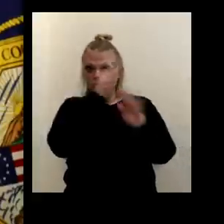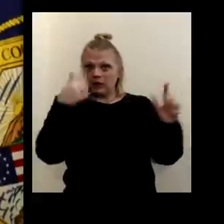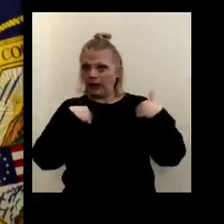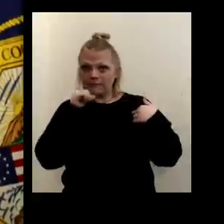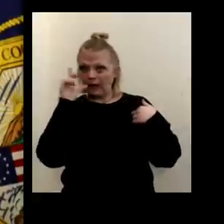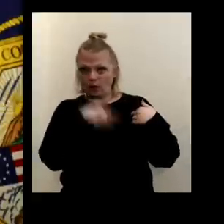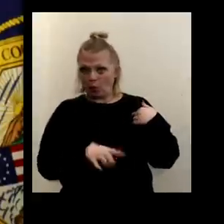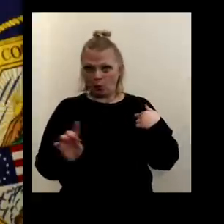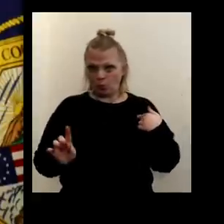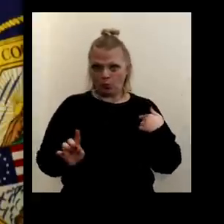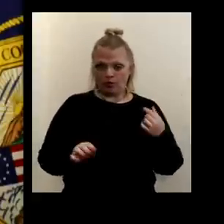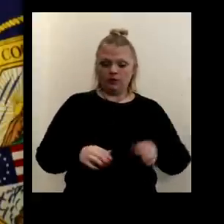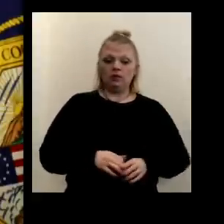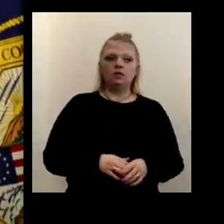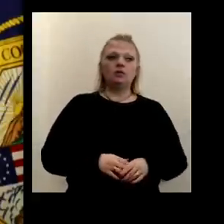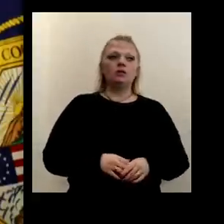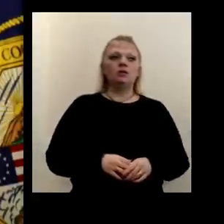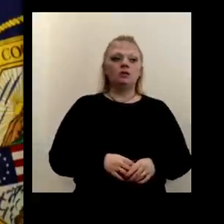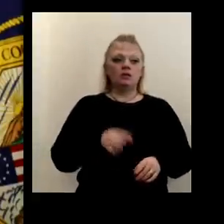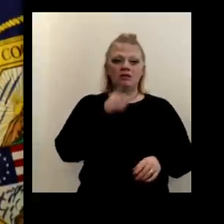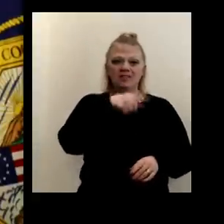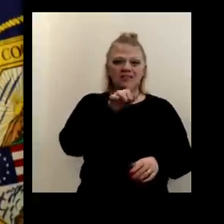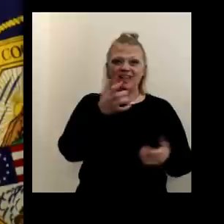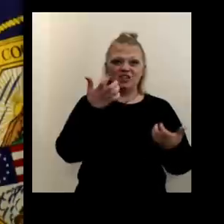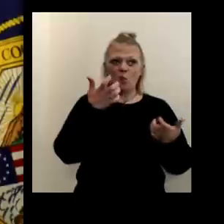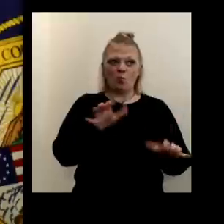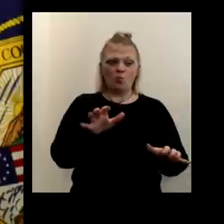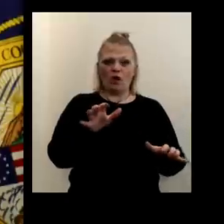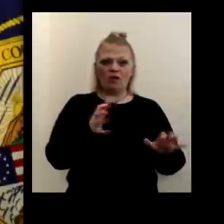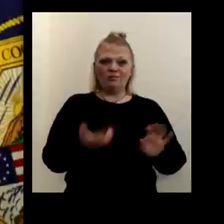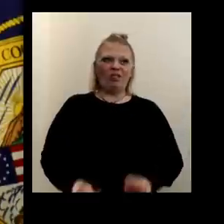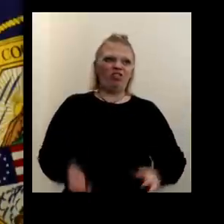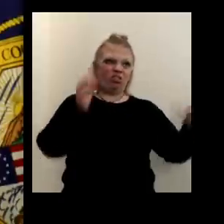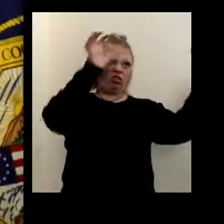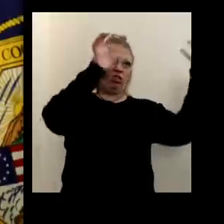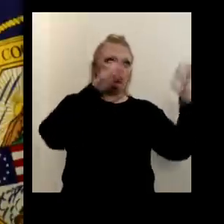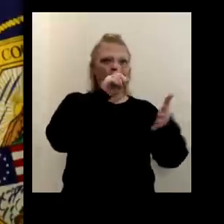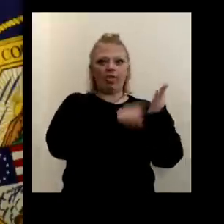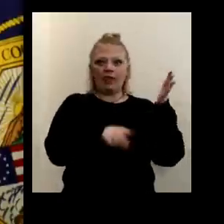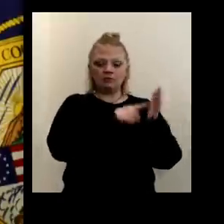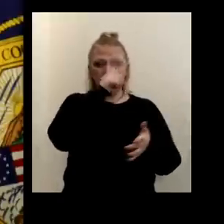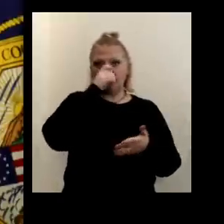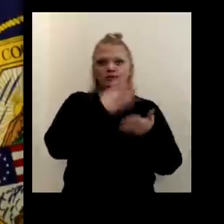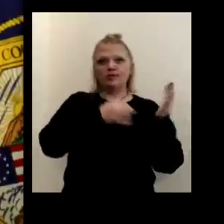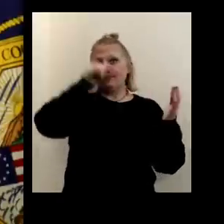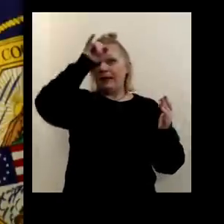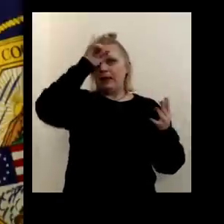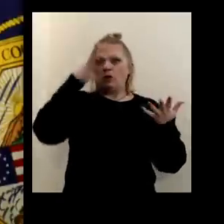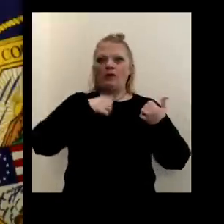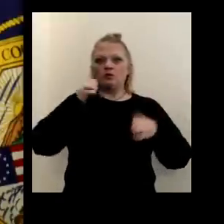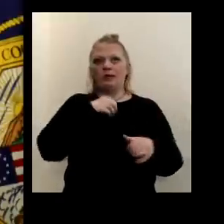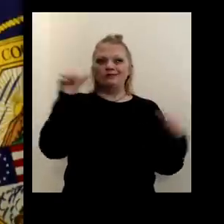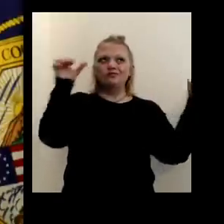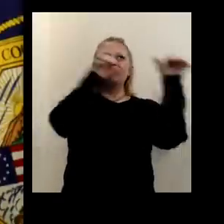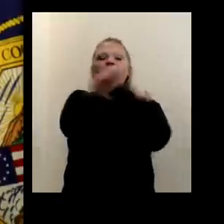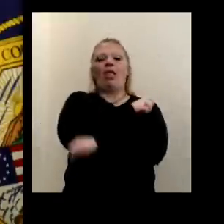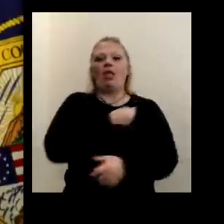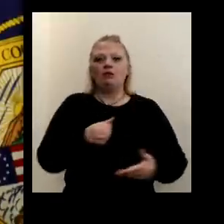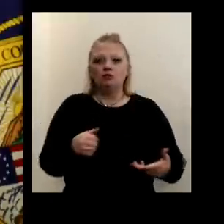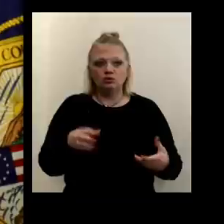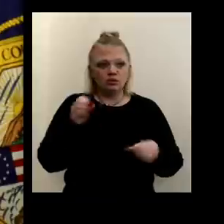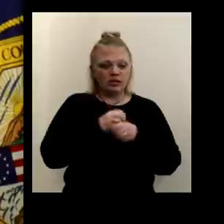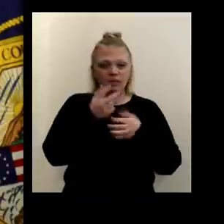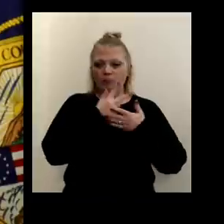Uh, they don't want to have it blown because some idiot wants to get trashed in an ancillary